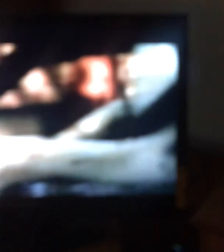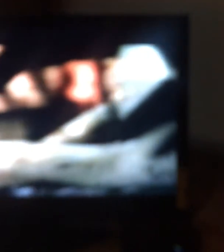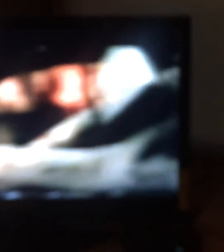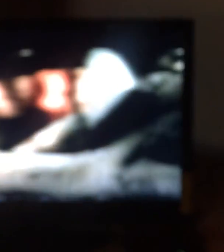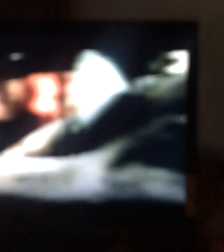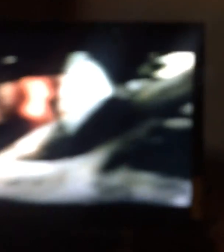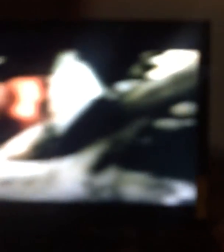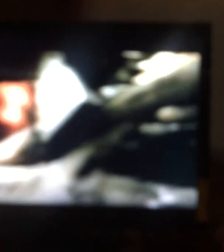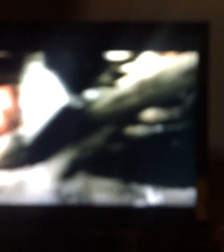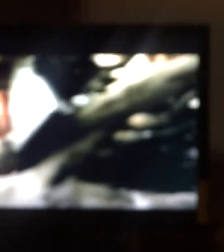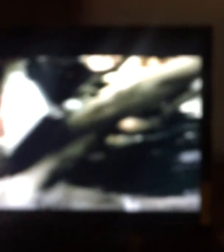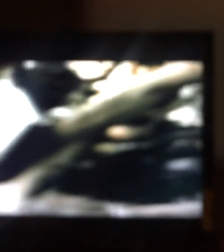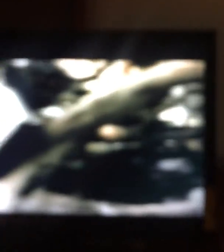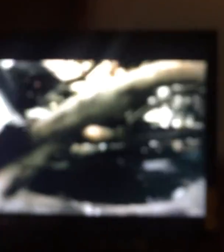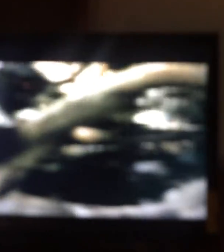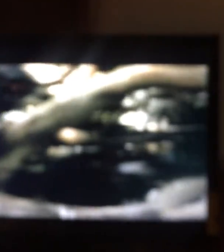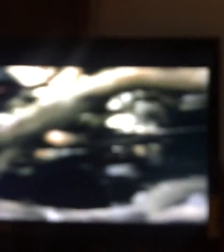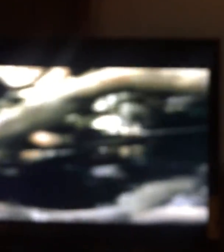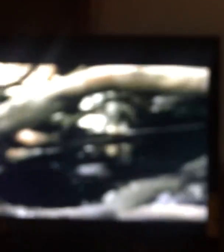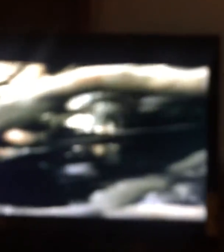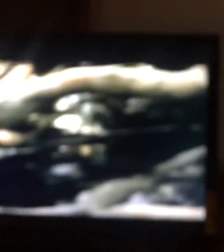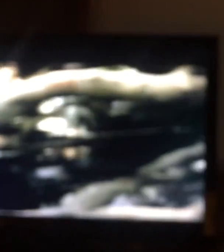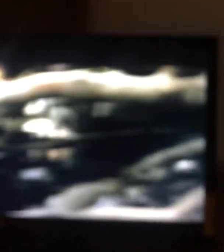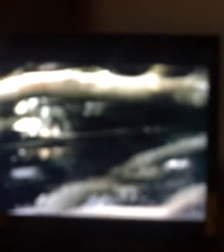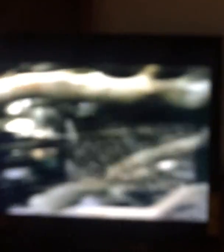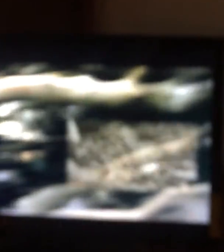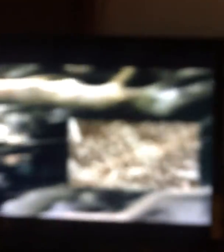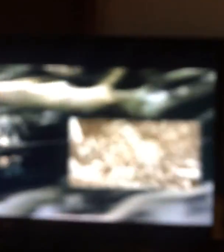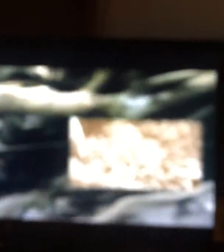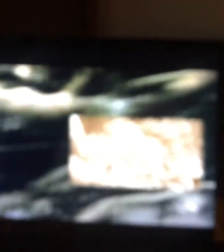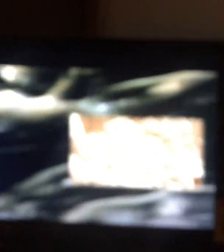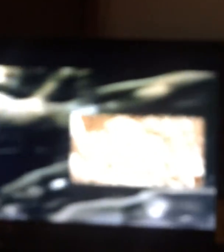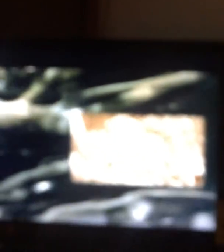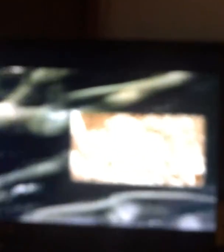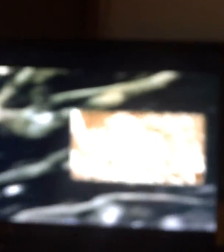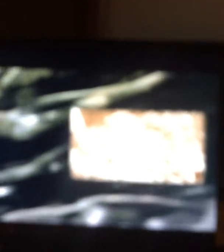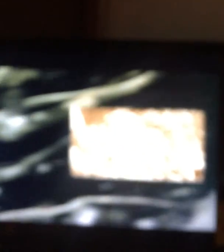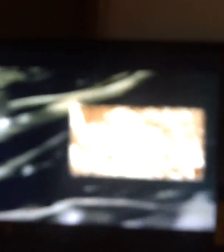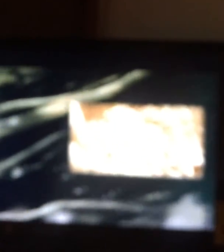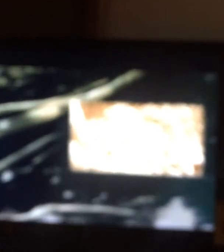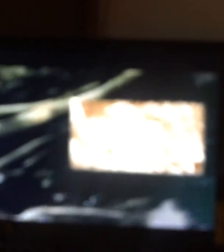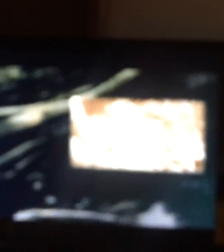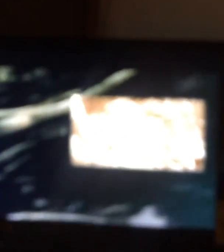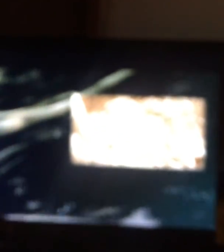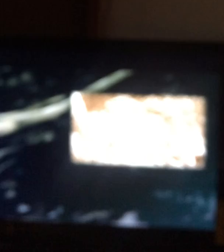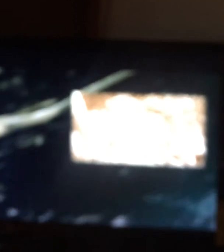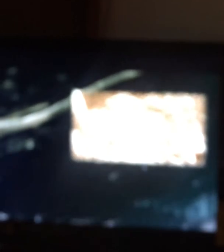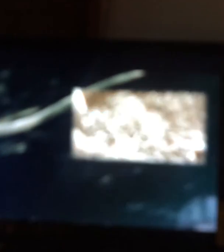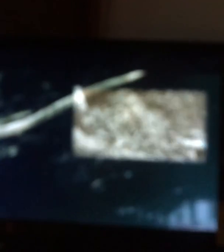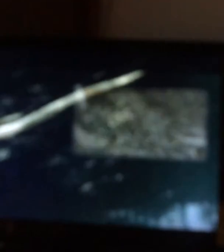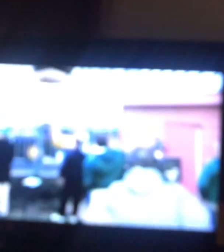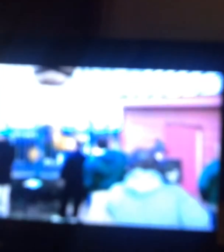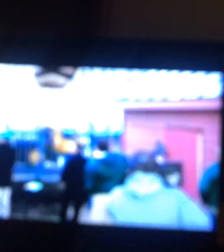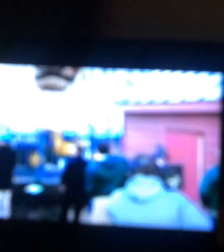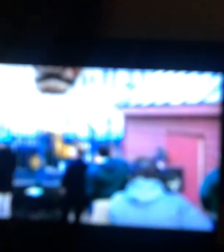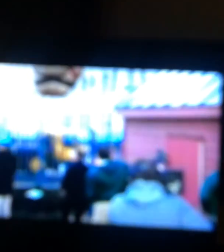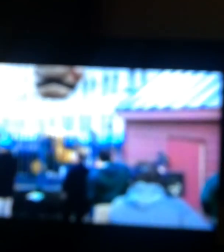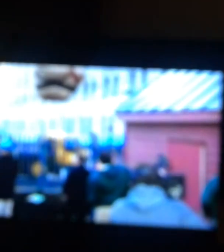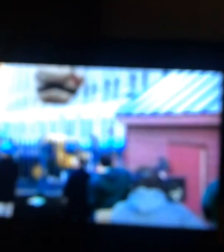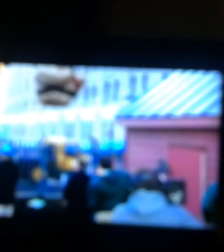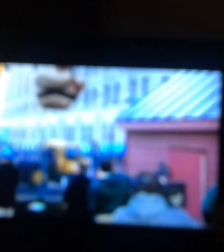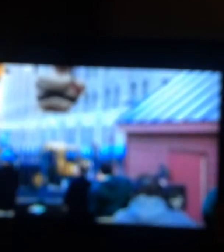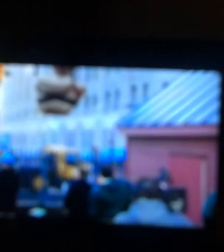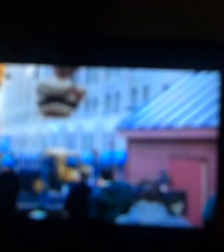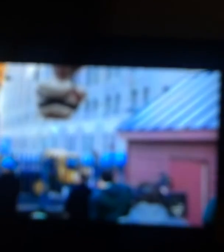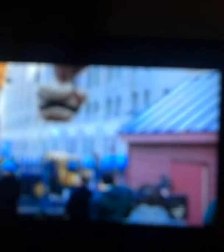even realize there's an actual tree that actually was struck down the day before it, and that's just being discovered that day. He